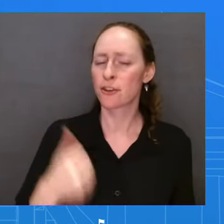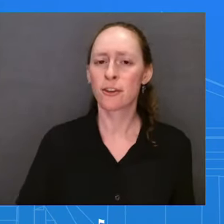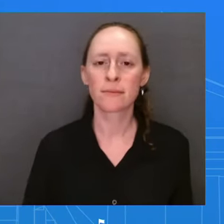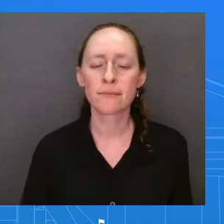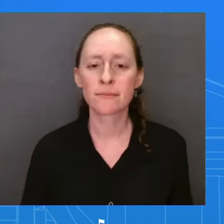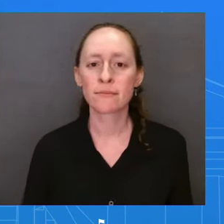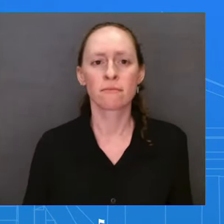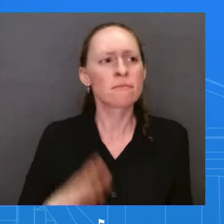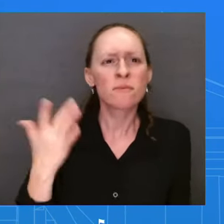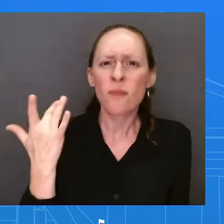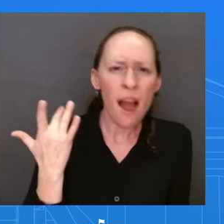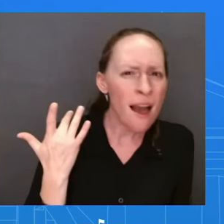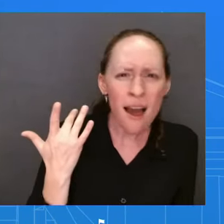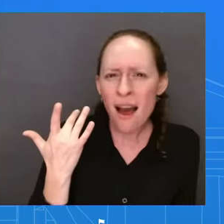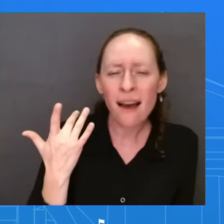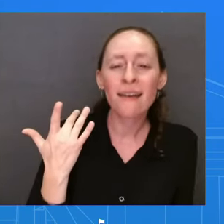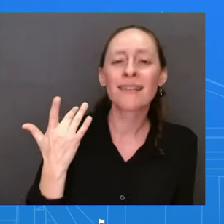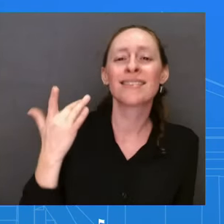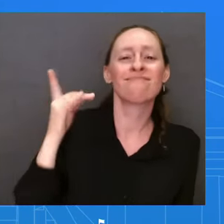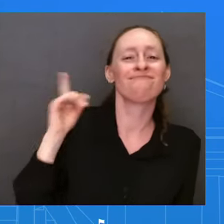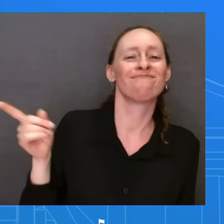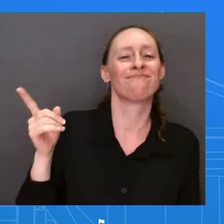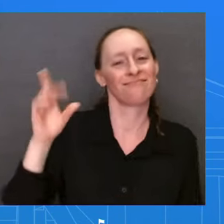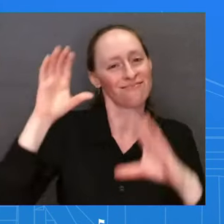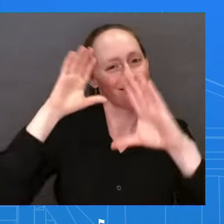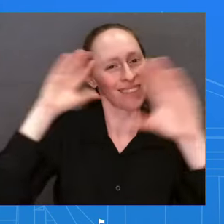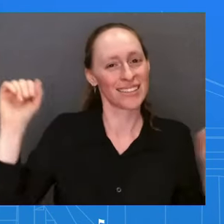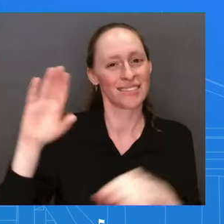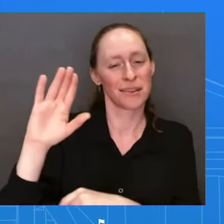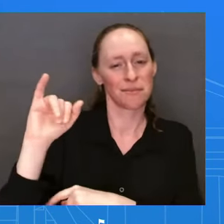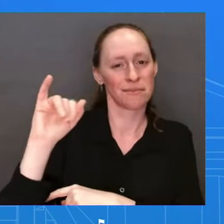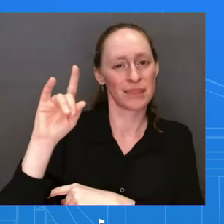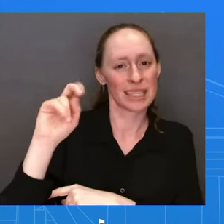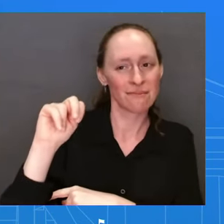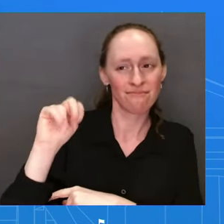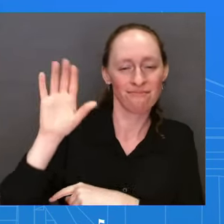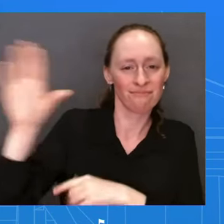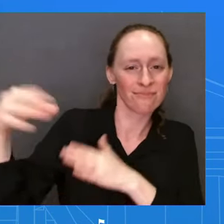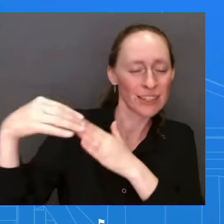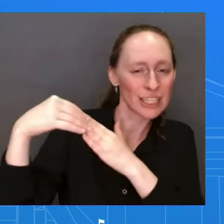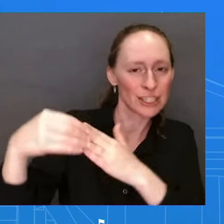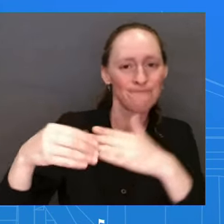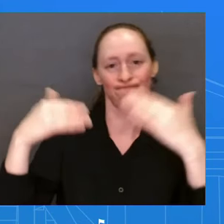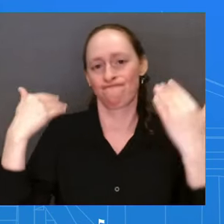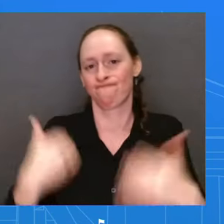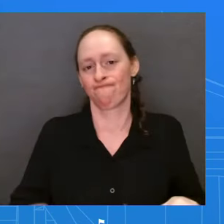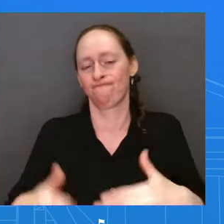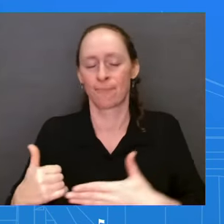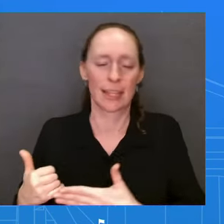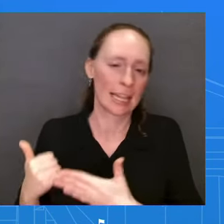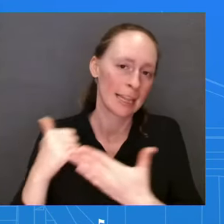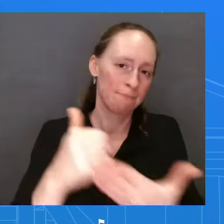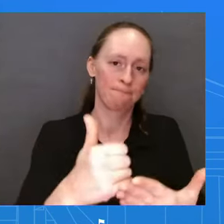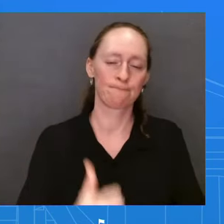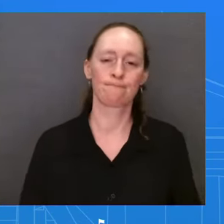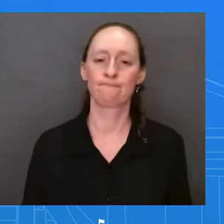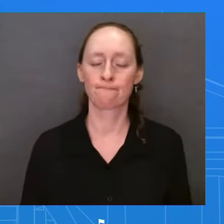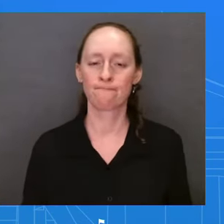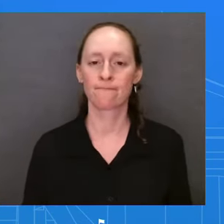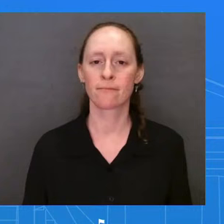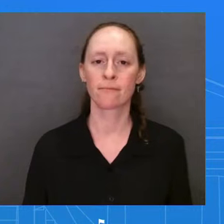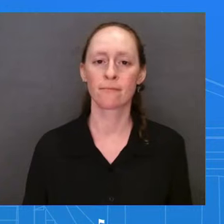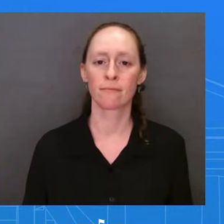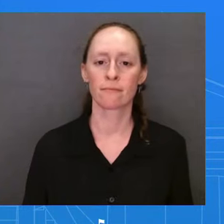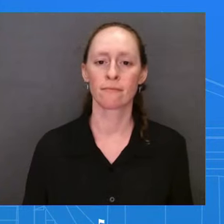and a half years into this administration, we are just seeing this, the first impacts of all the historic legislation that he was able to